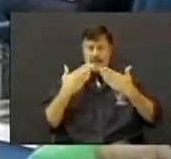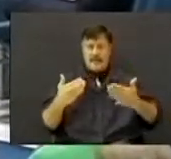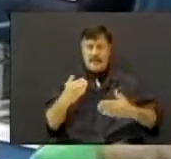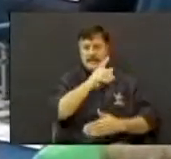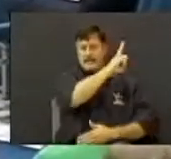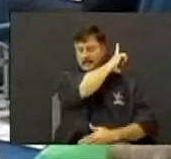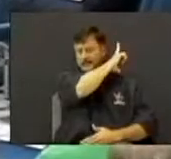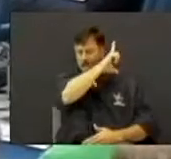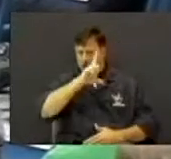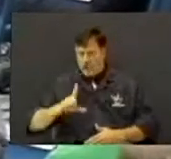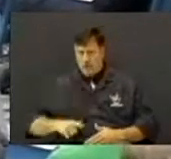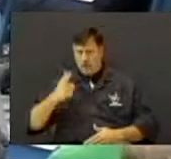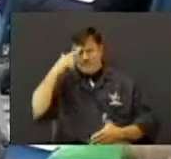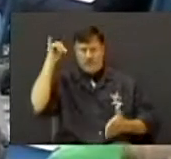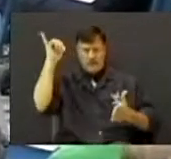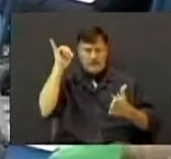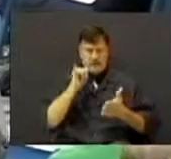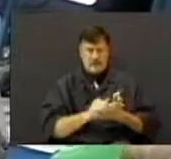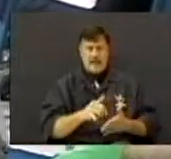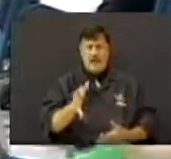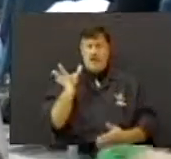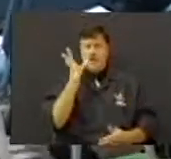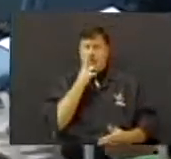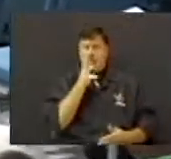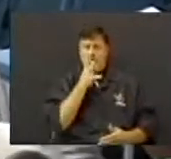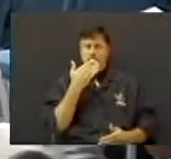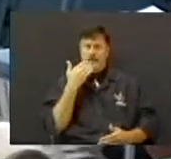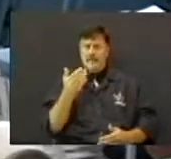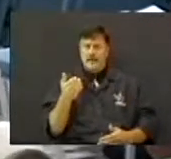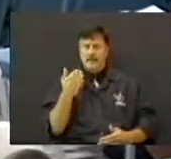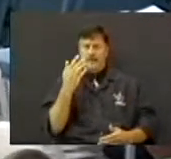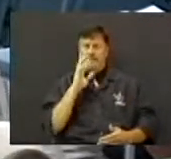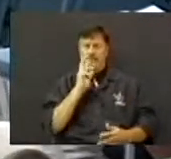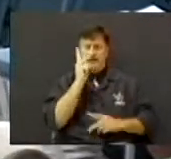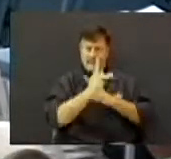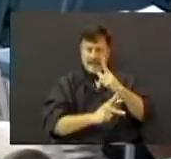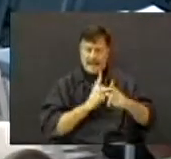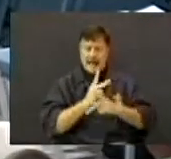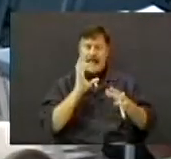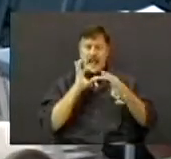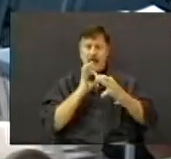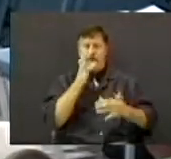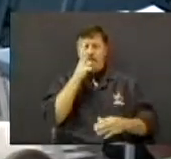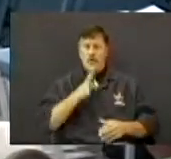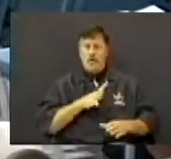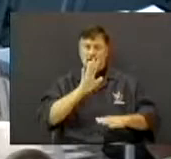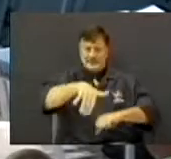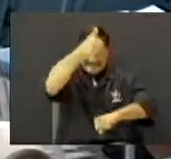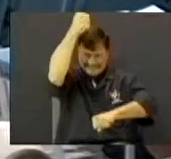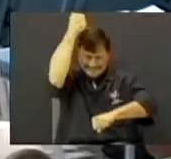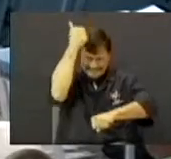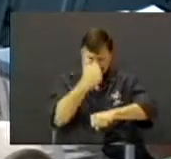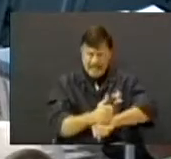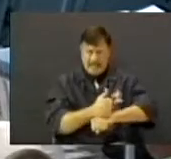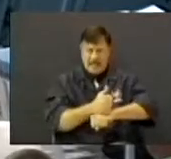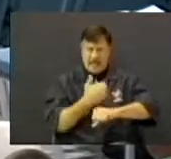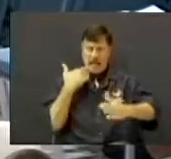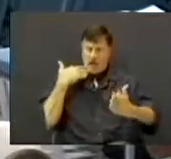Oh, mama, thank you. Thank you for being that kind of woman. Thank you for setting that kind of example.